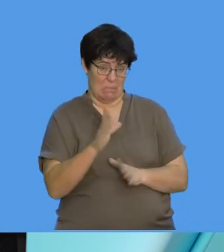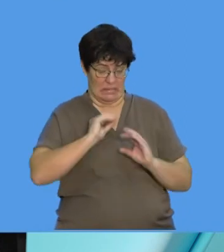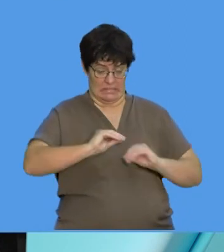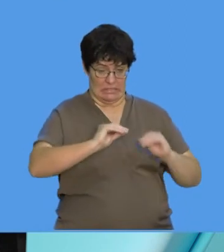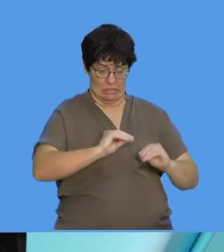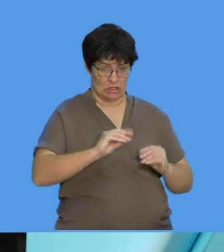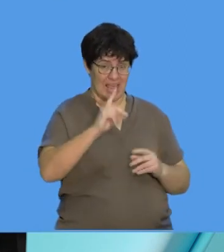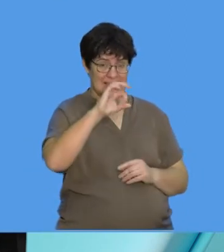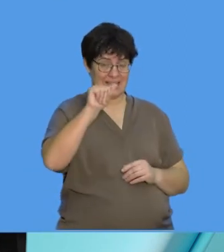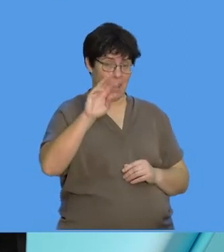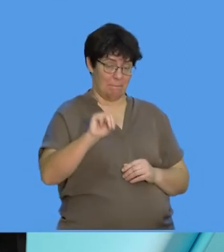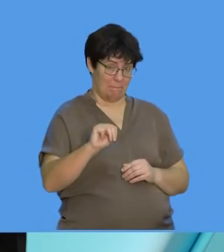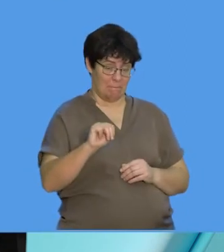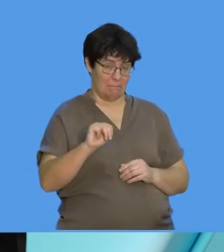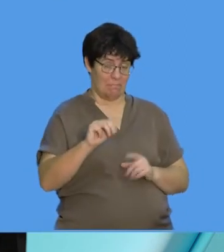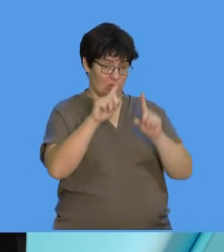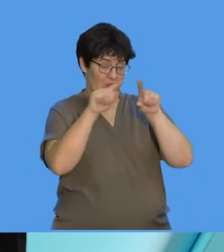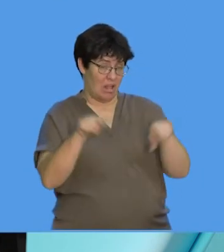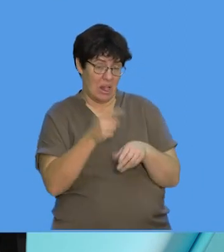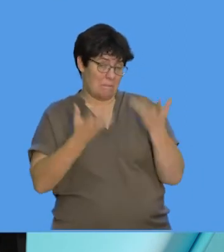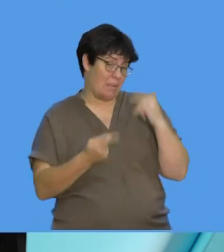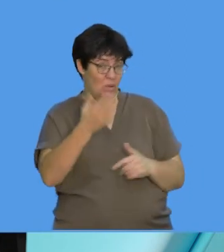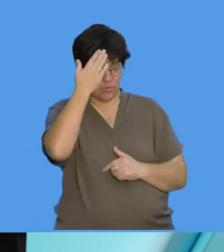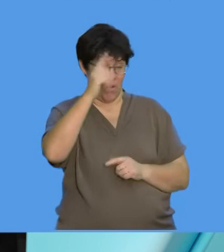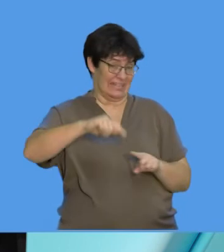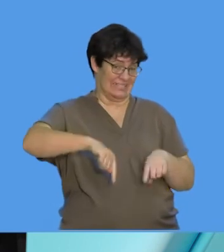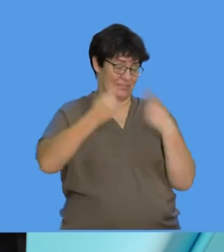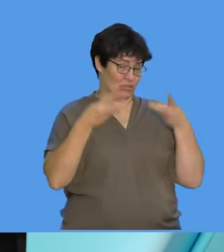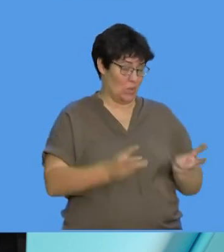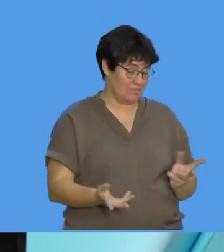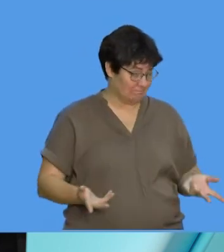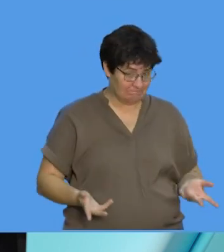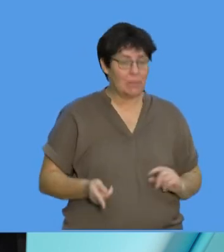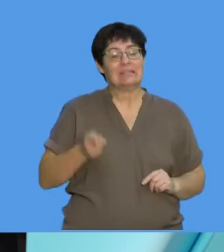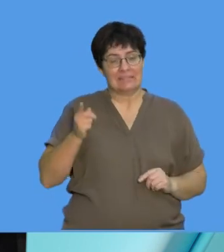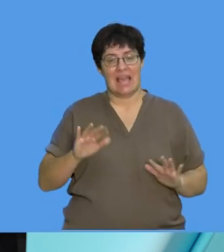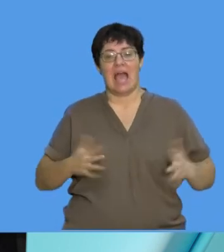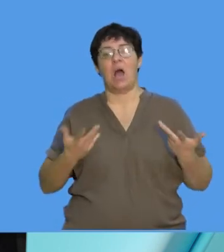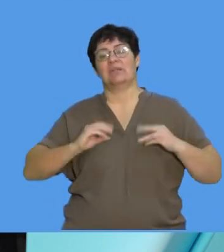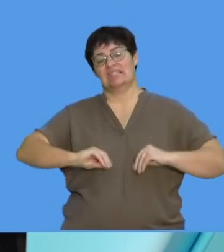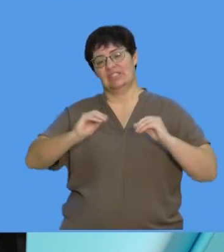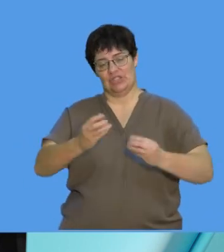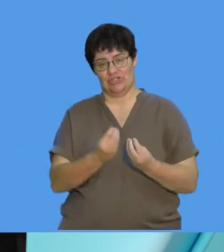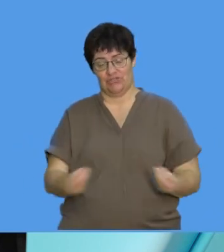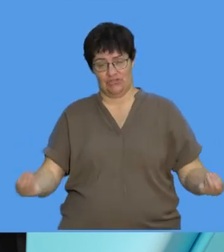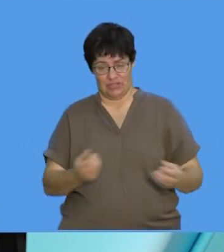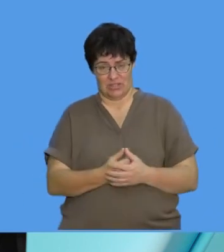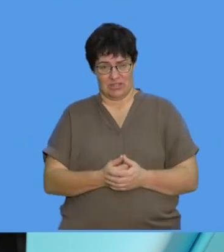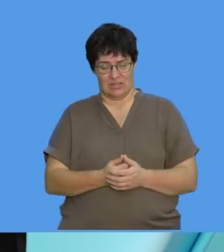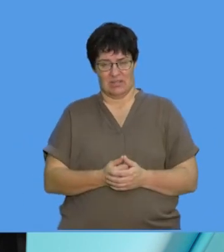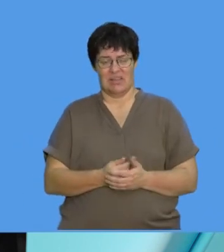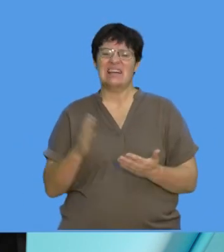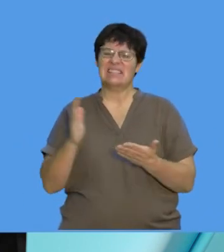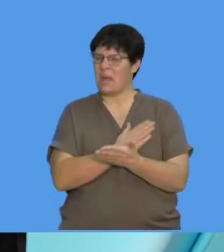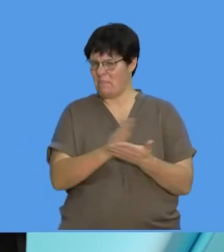triangle. Maybe you know a different way in which you have been taught. But this is the way that I teach my kids. Right. And sometimes it's